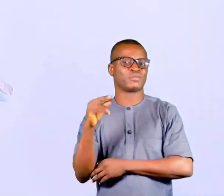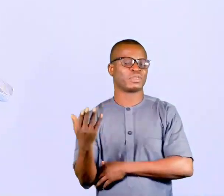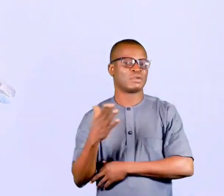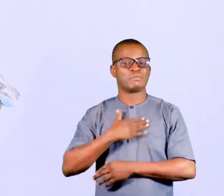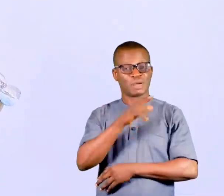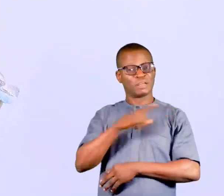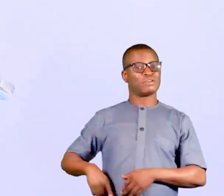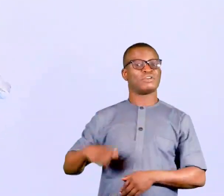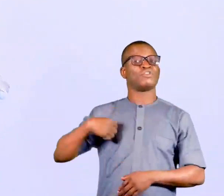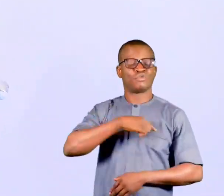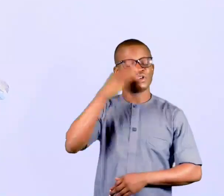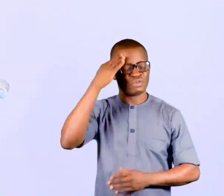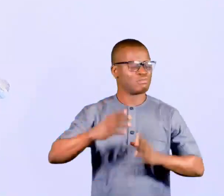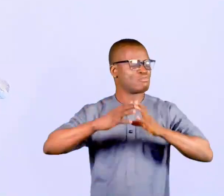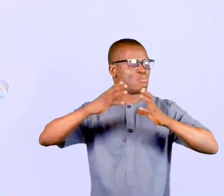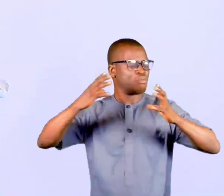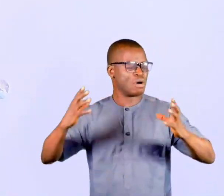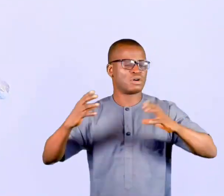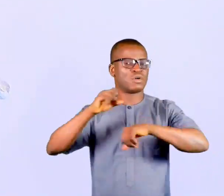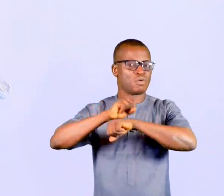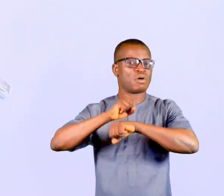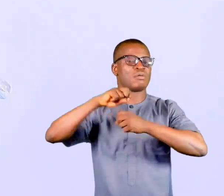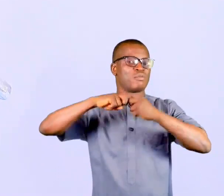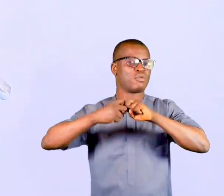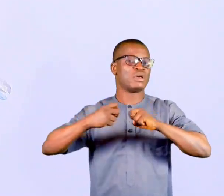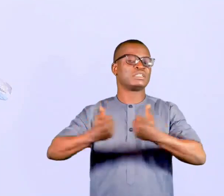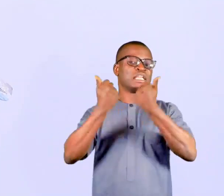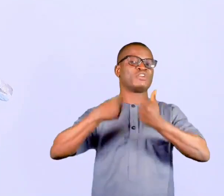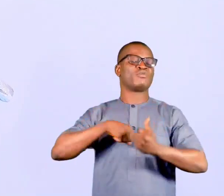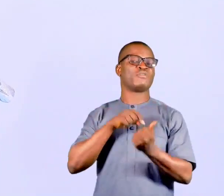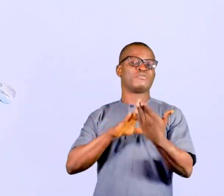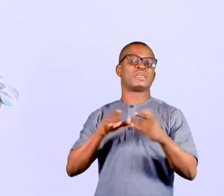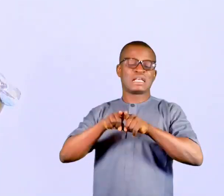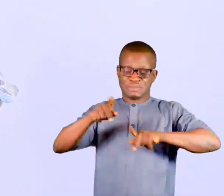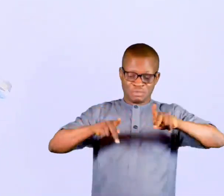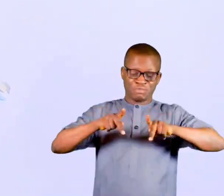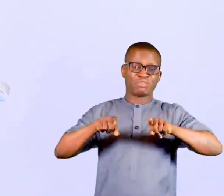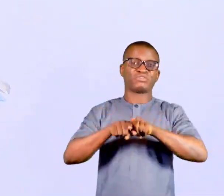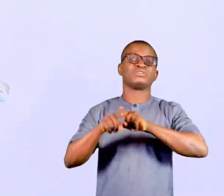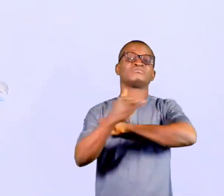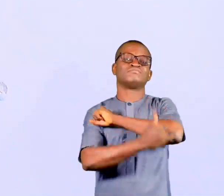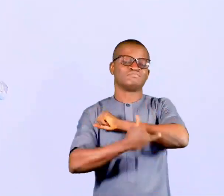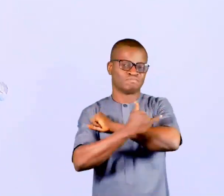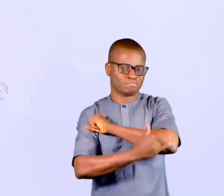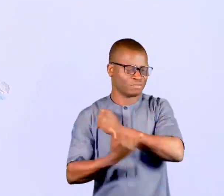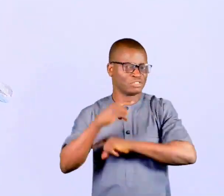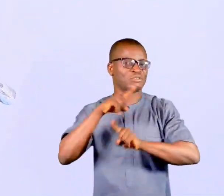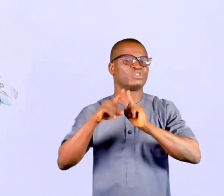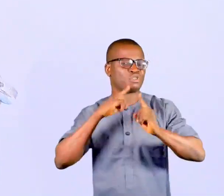enormity of the problem we face as a people and as a country when we talk about sexual and gender-based violence.